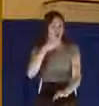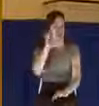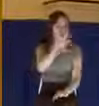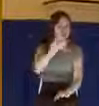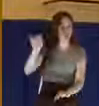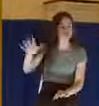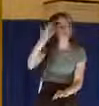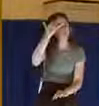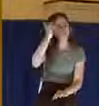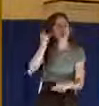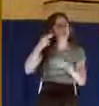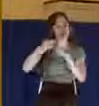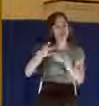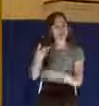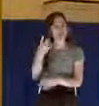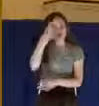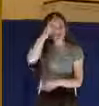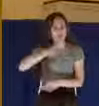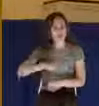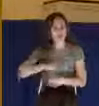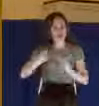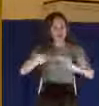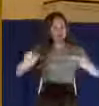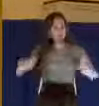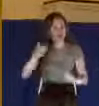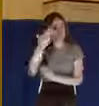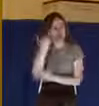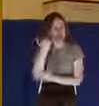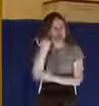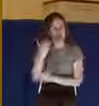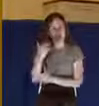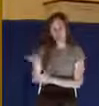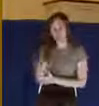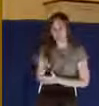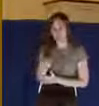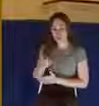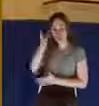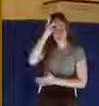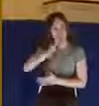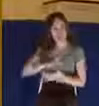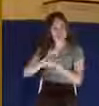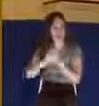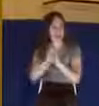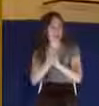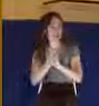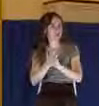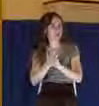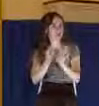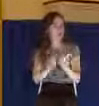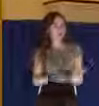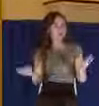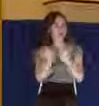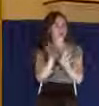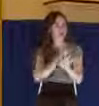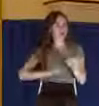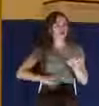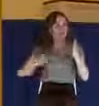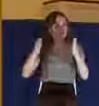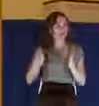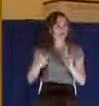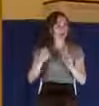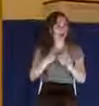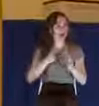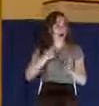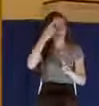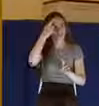man's children? Well, because these two became prominent Christians in the church at Rome, which leads us to believe